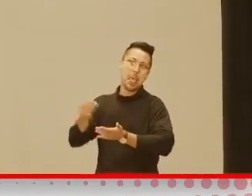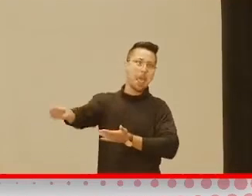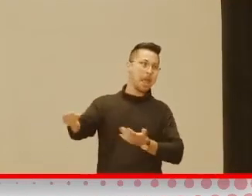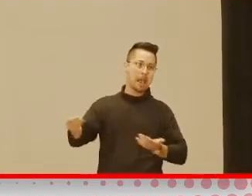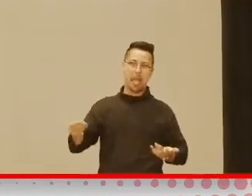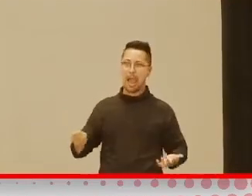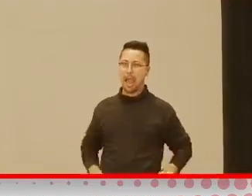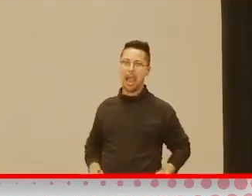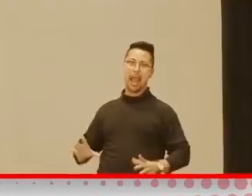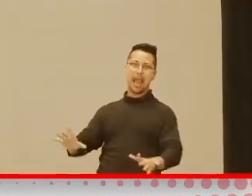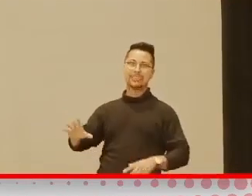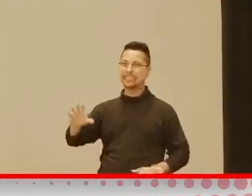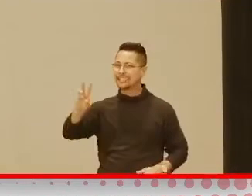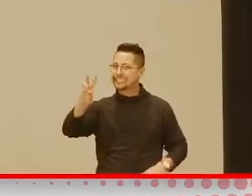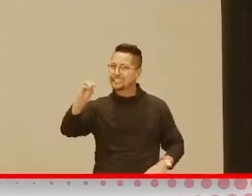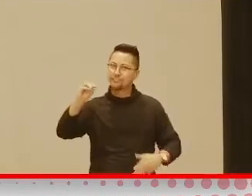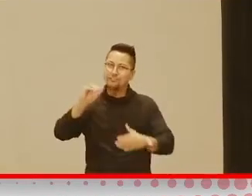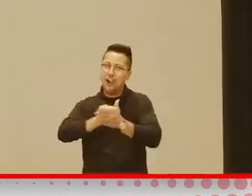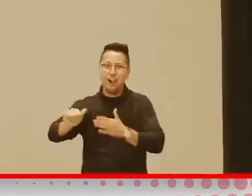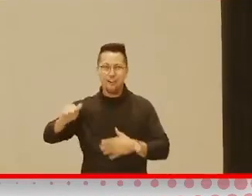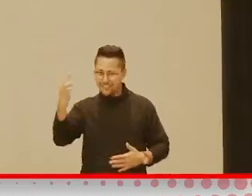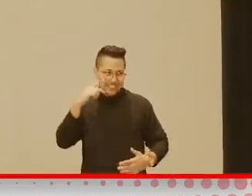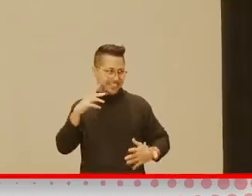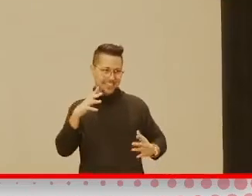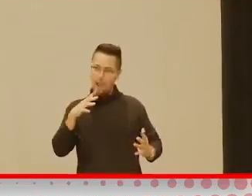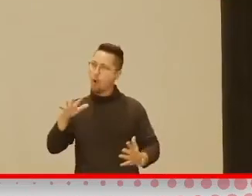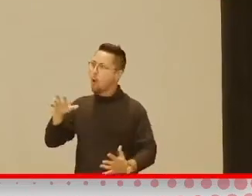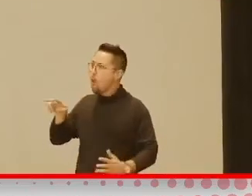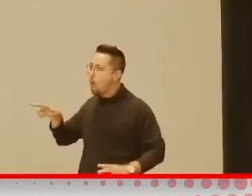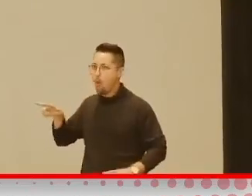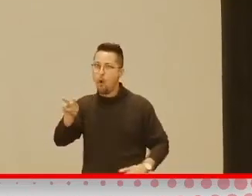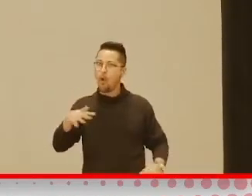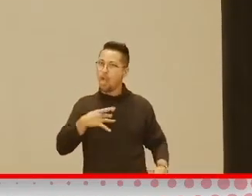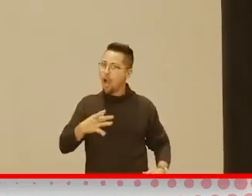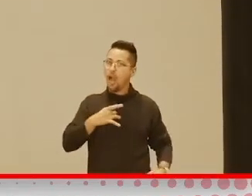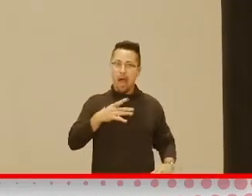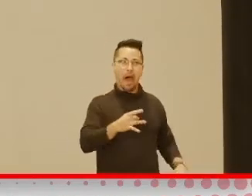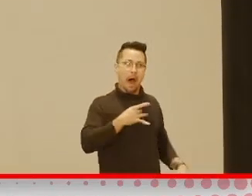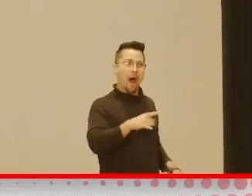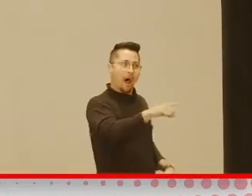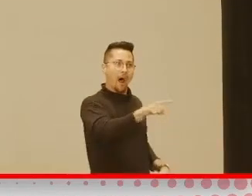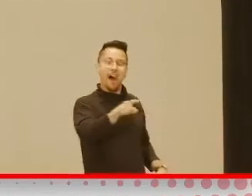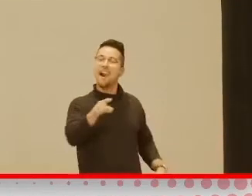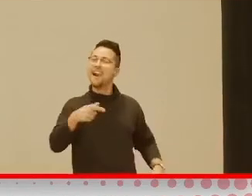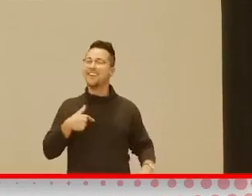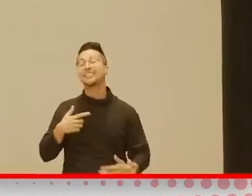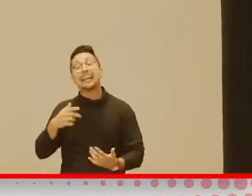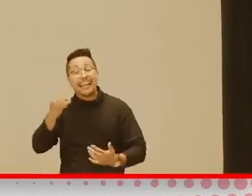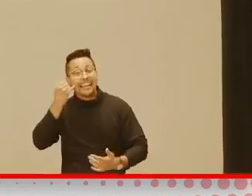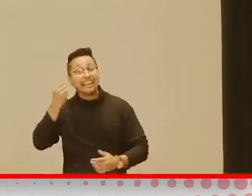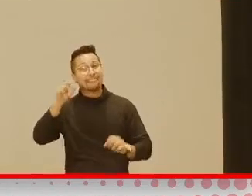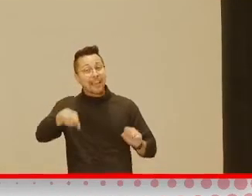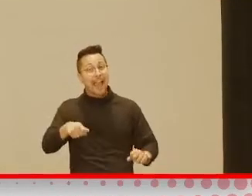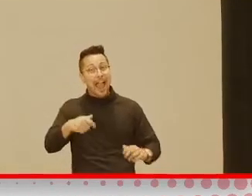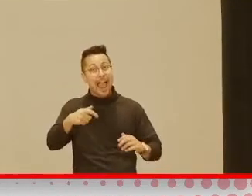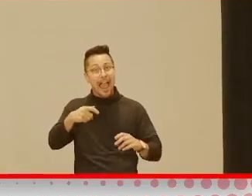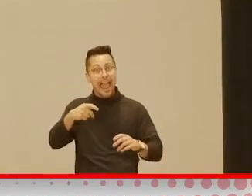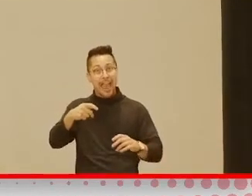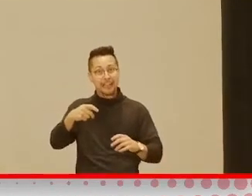store because I found like 60 things, right? So, the dollar store is good if you have, you know, if you can keep yourself in limits.